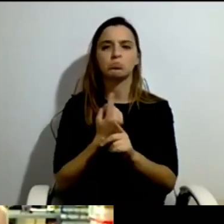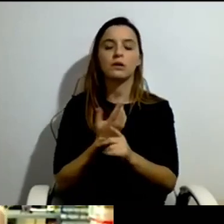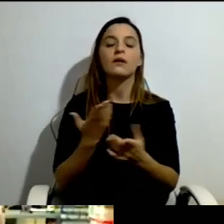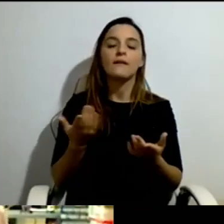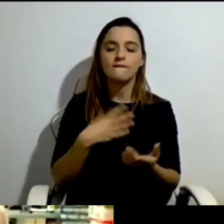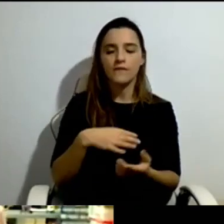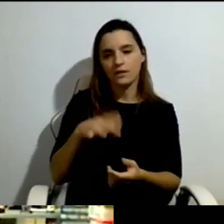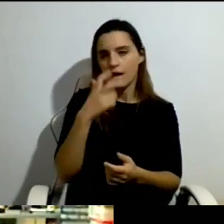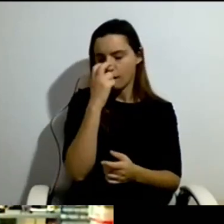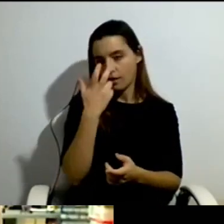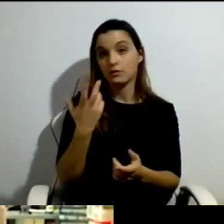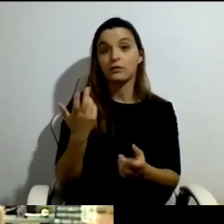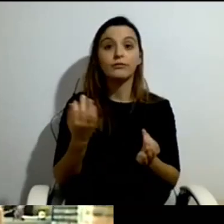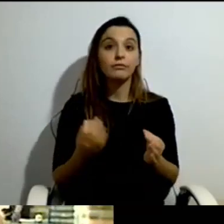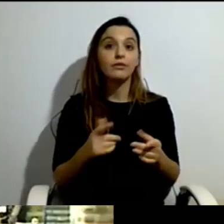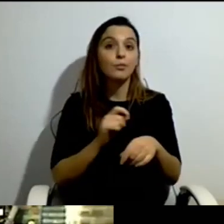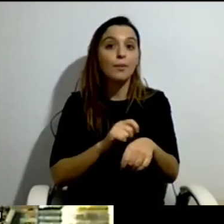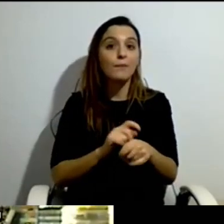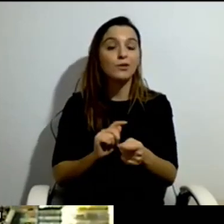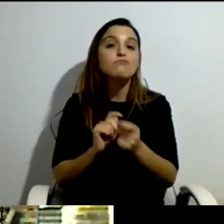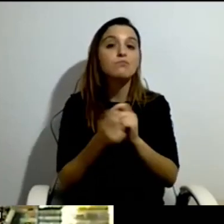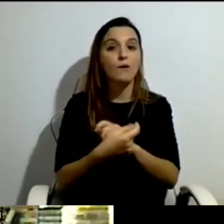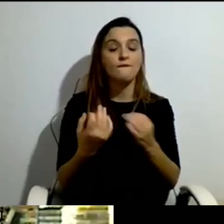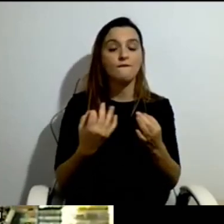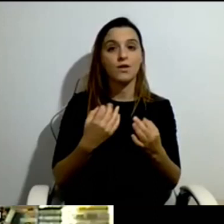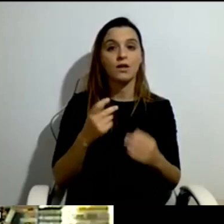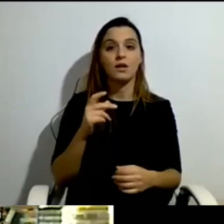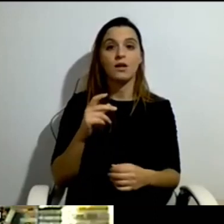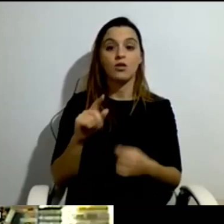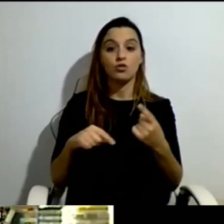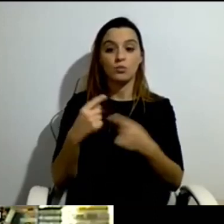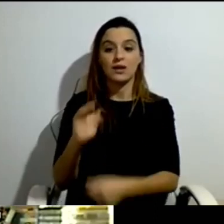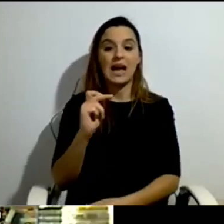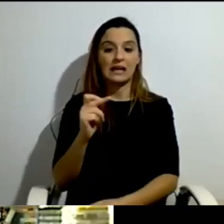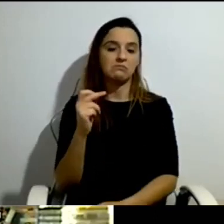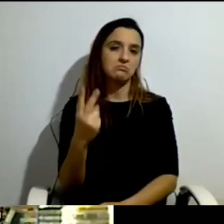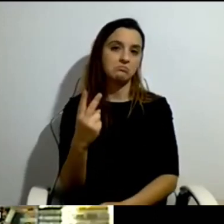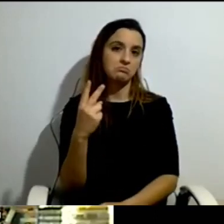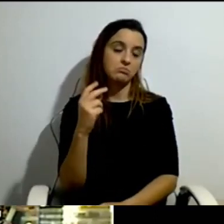four years until we got this breakthrough and the sudden interest on all sides.